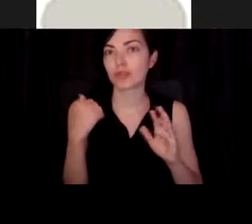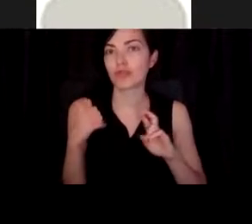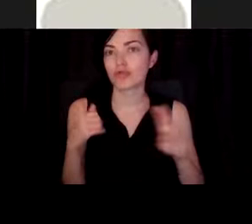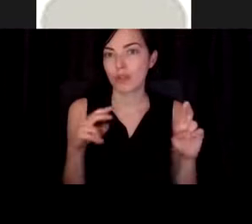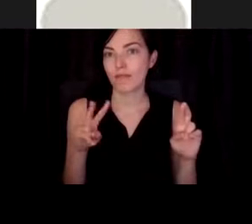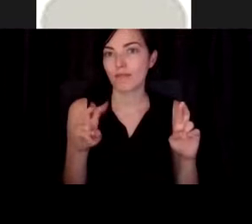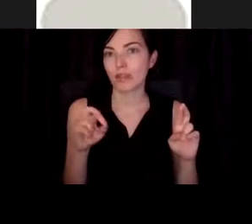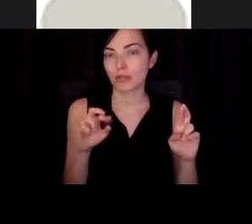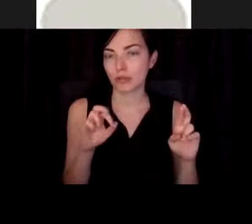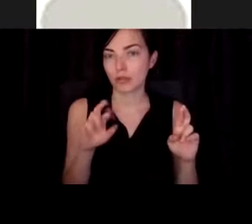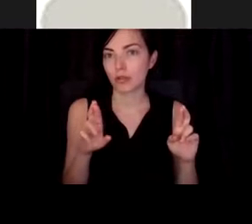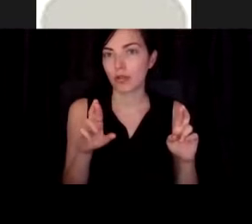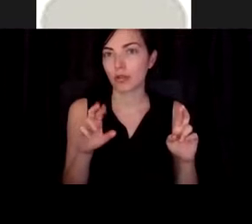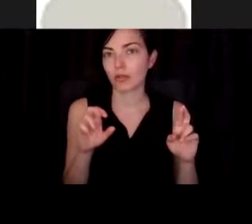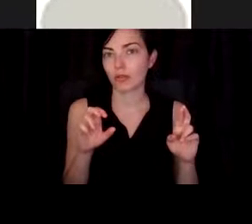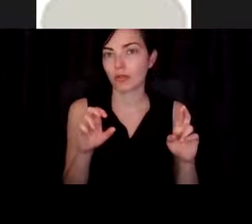commercial patches.